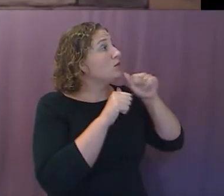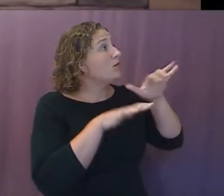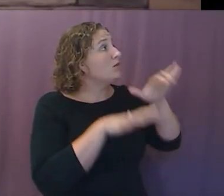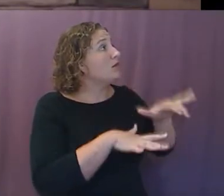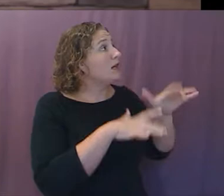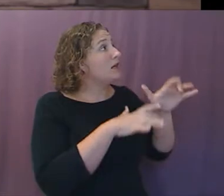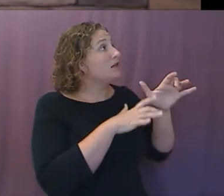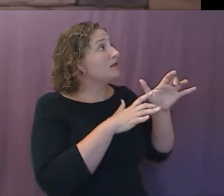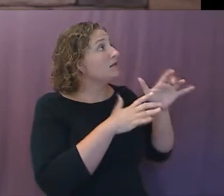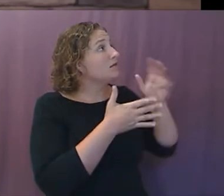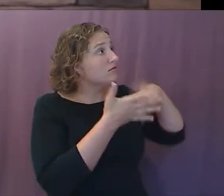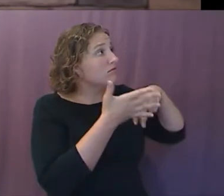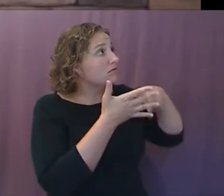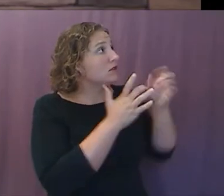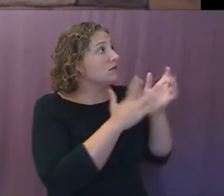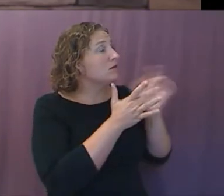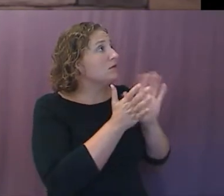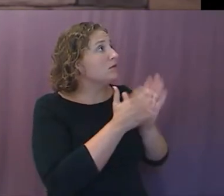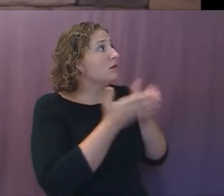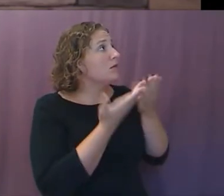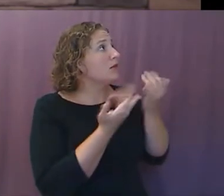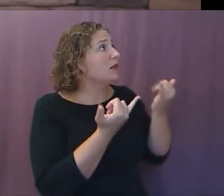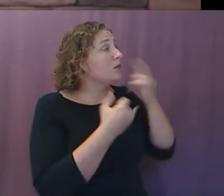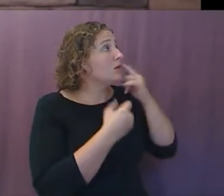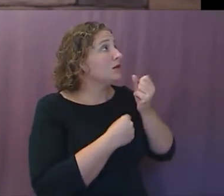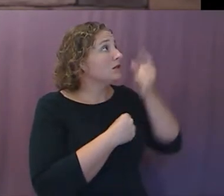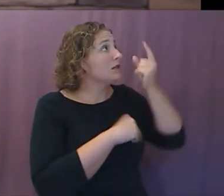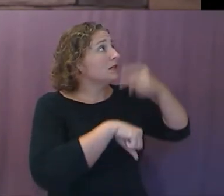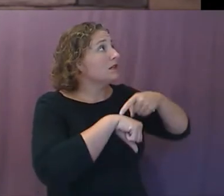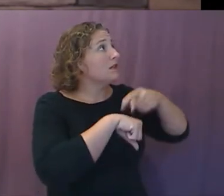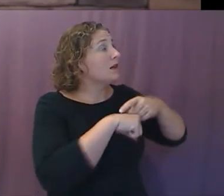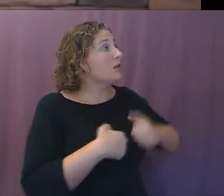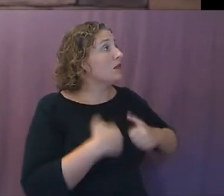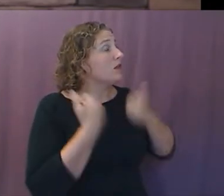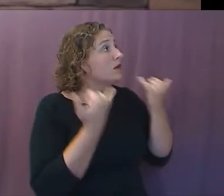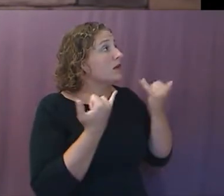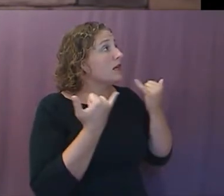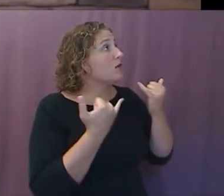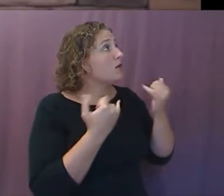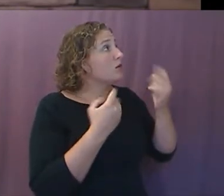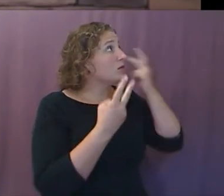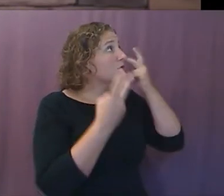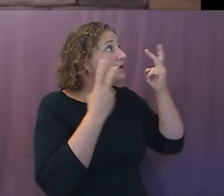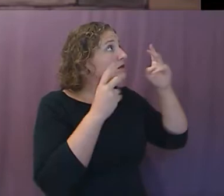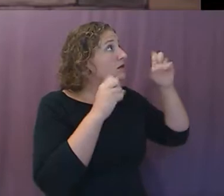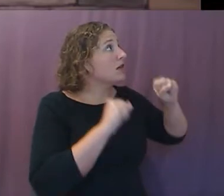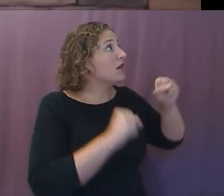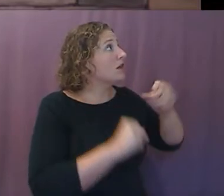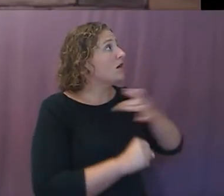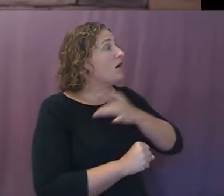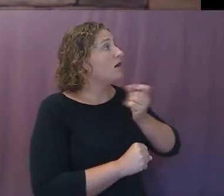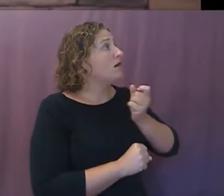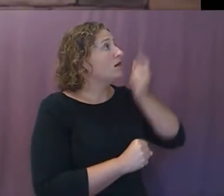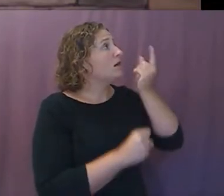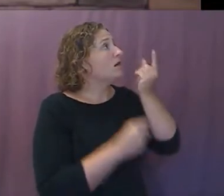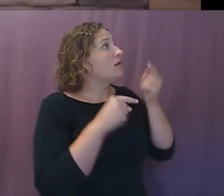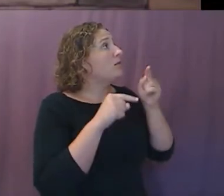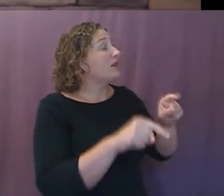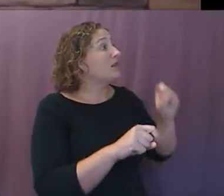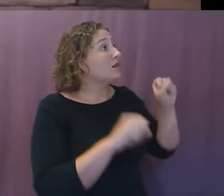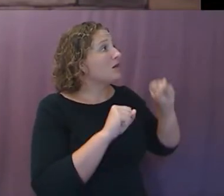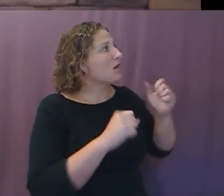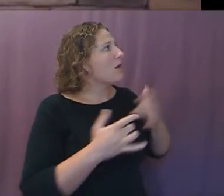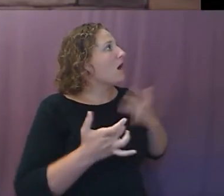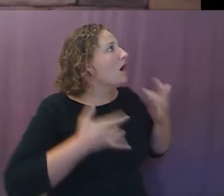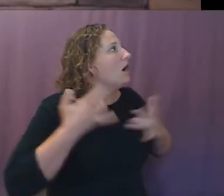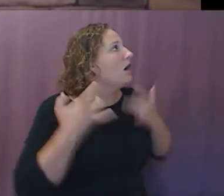which we are living, to have eyes to see, hearts to understand, that there might be an excitement in many ways